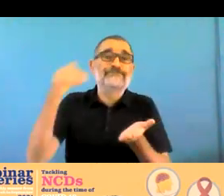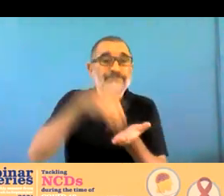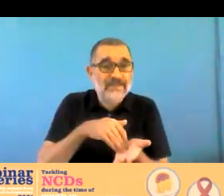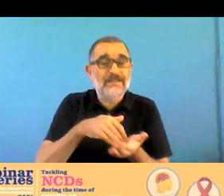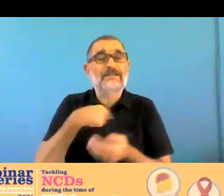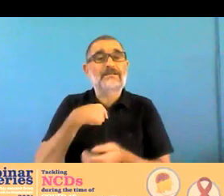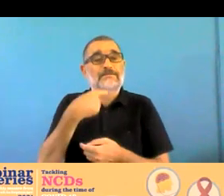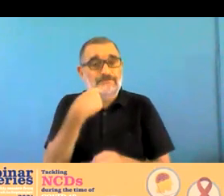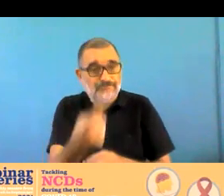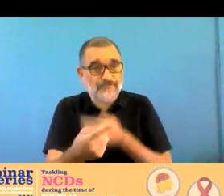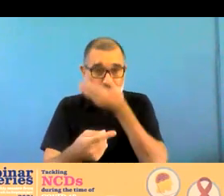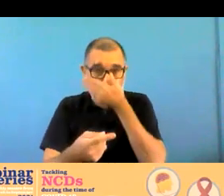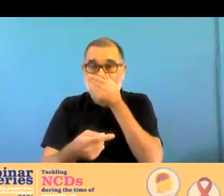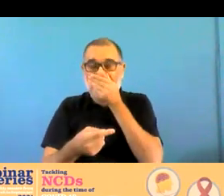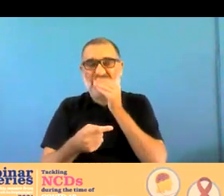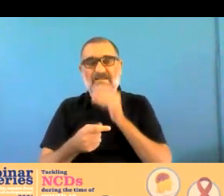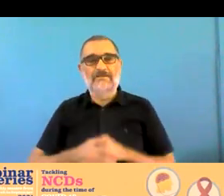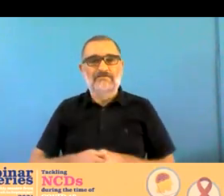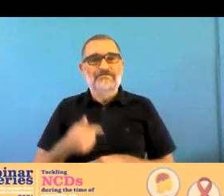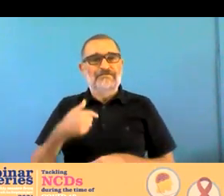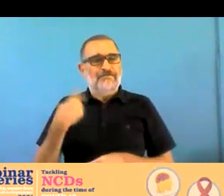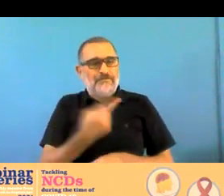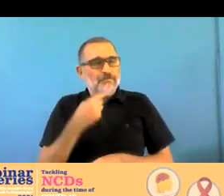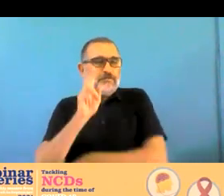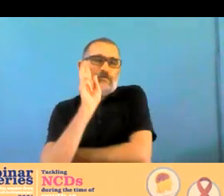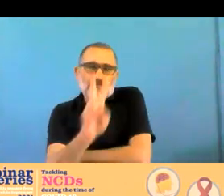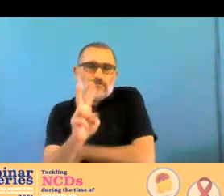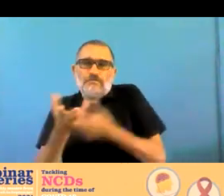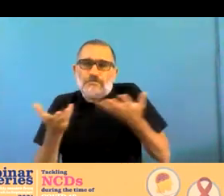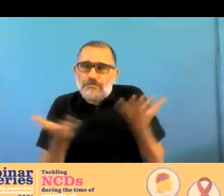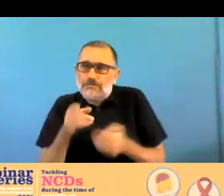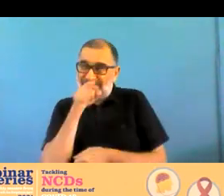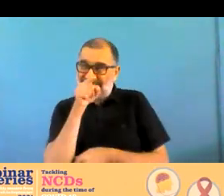diminished cognitive or cognitive impairment fatigue